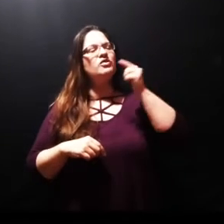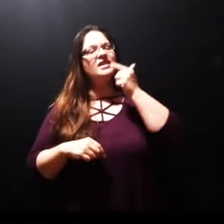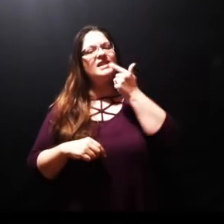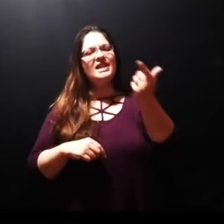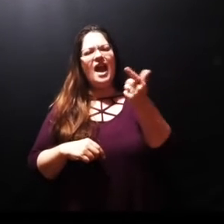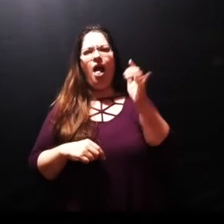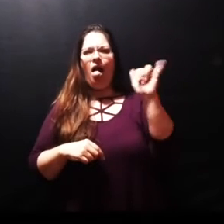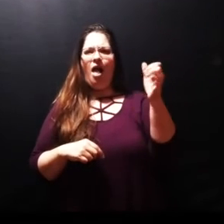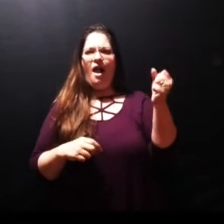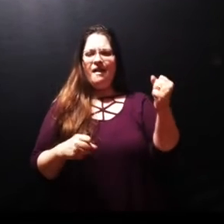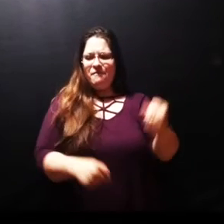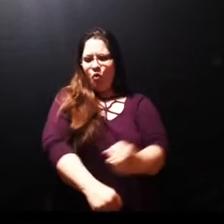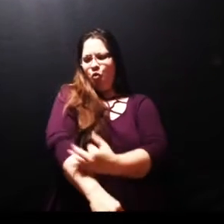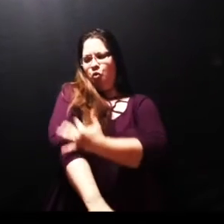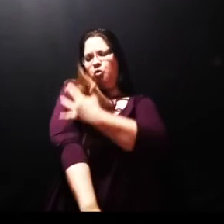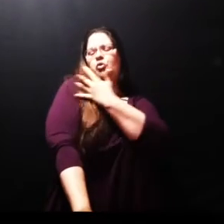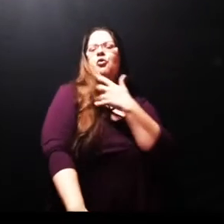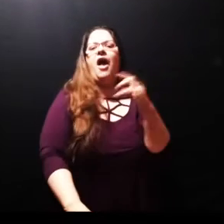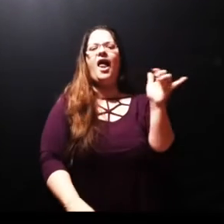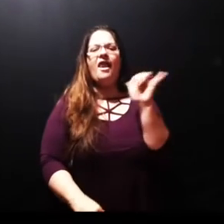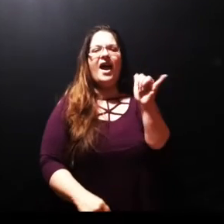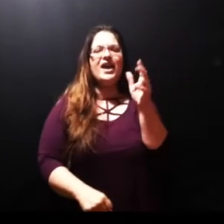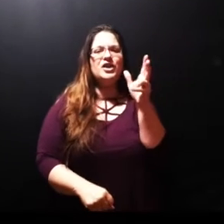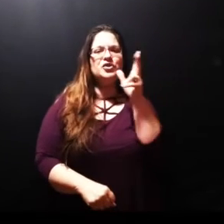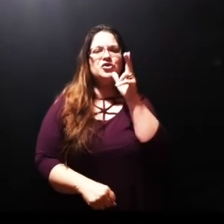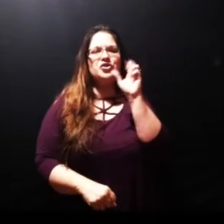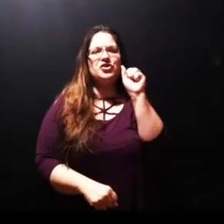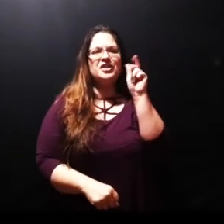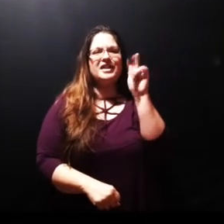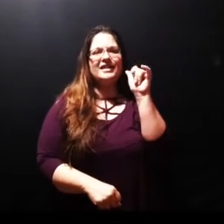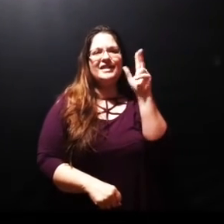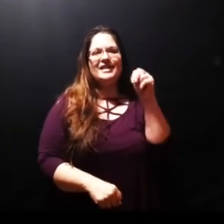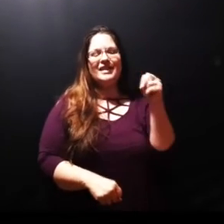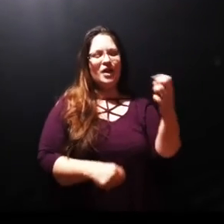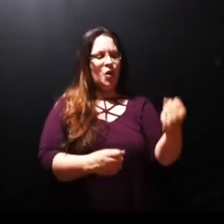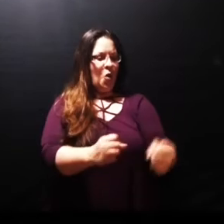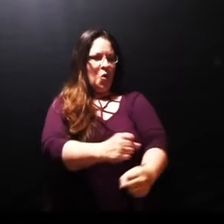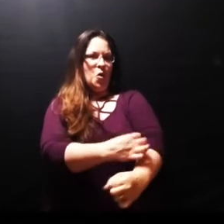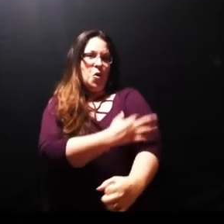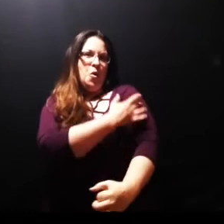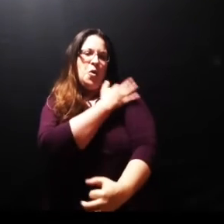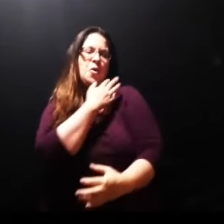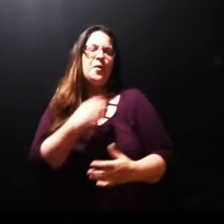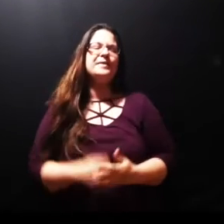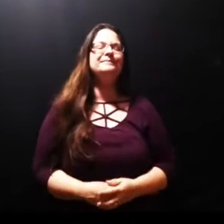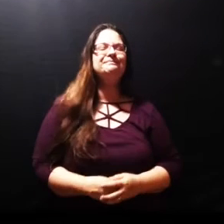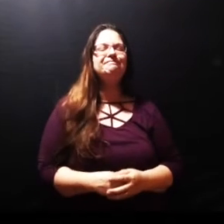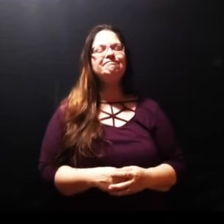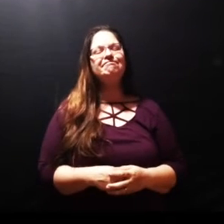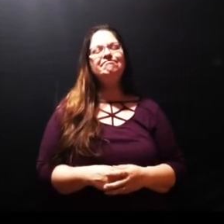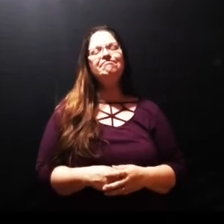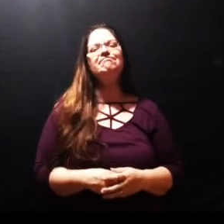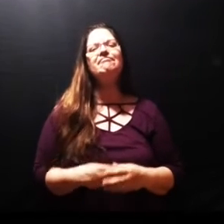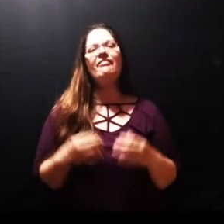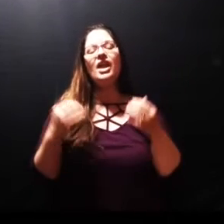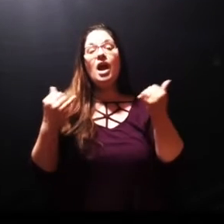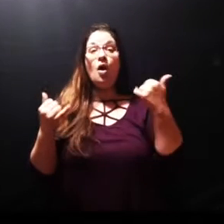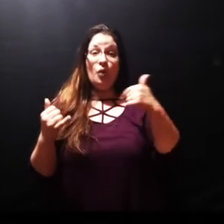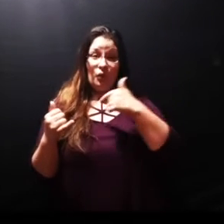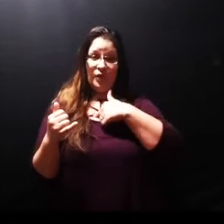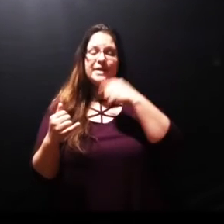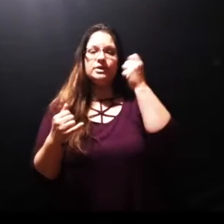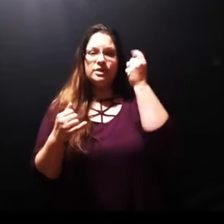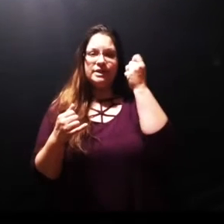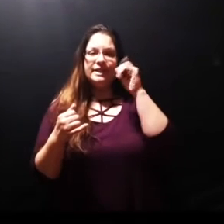passage like this. But up to this point in the gospel of John the gospel writer has recorded six miracles